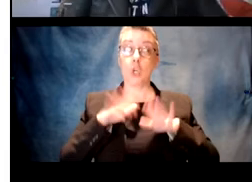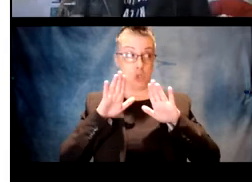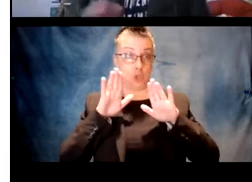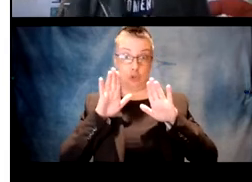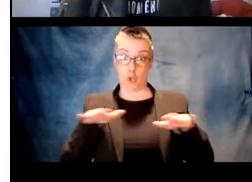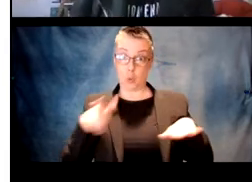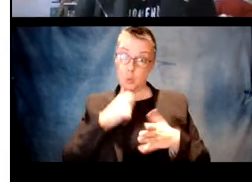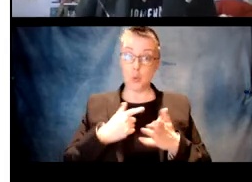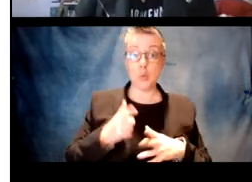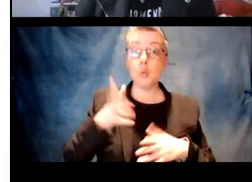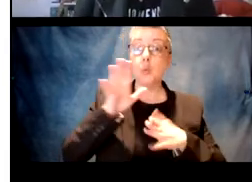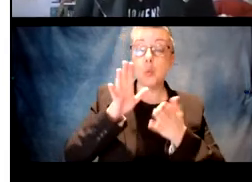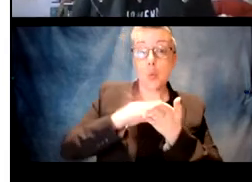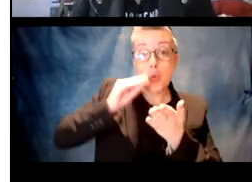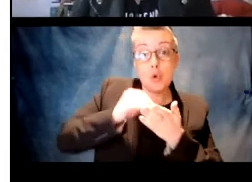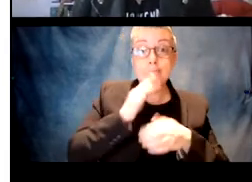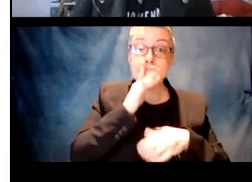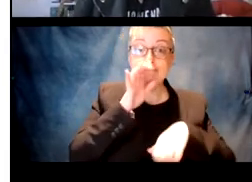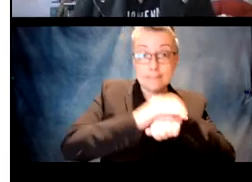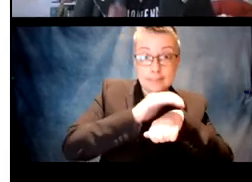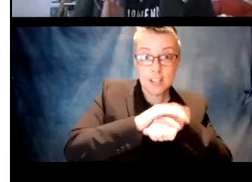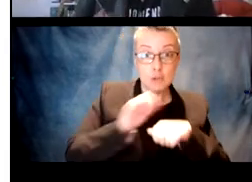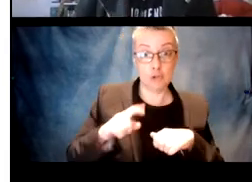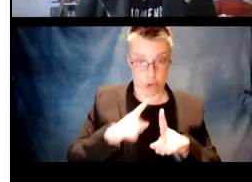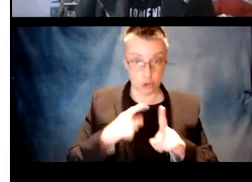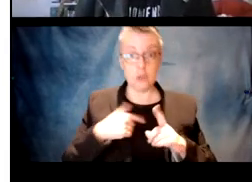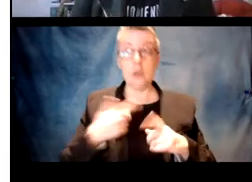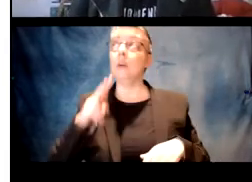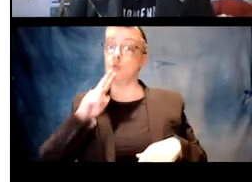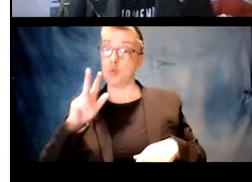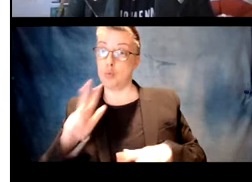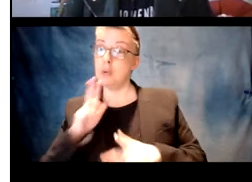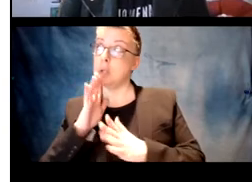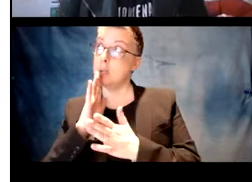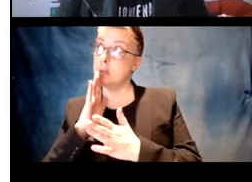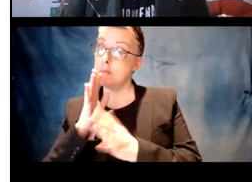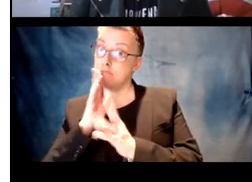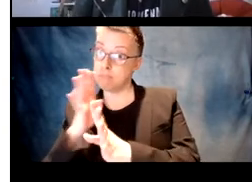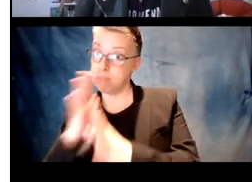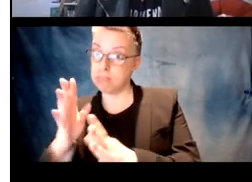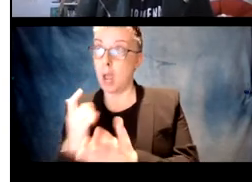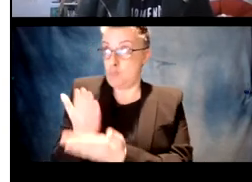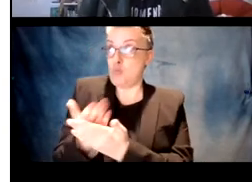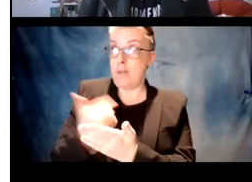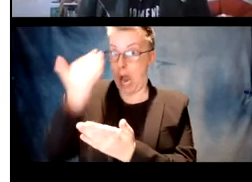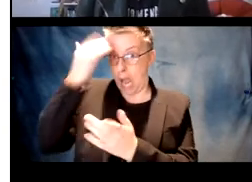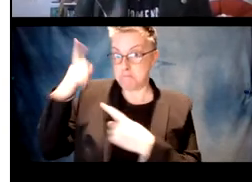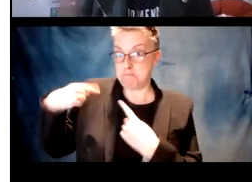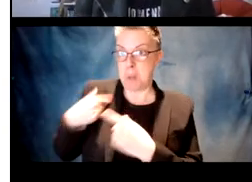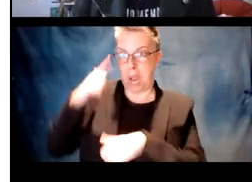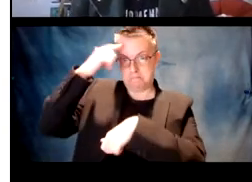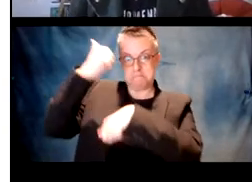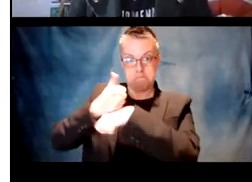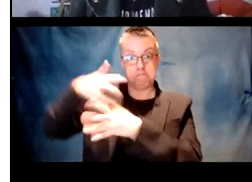So this idea that English learning children would have this receptive knowledge that ED can attach to verb stems